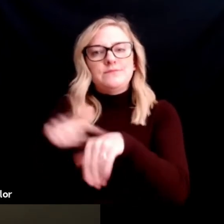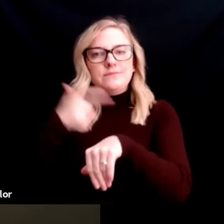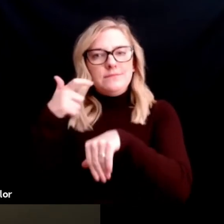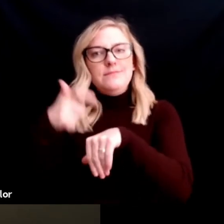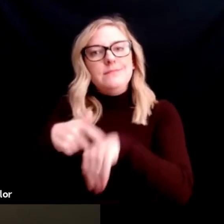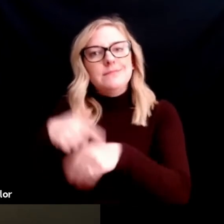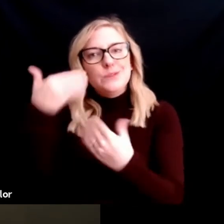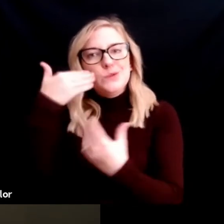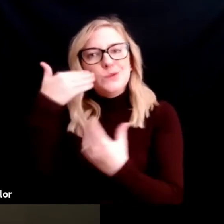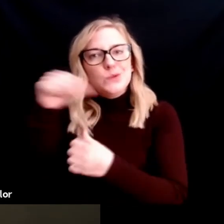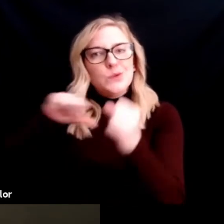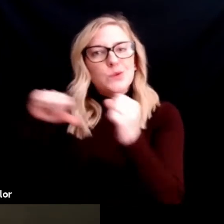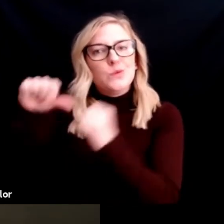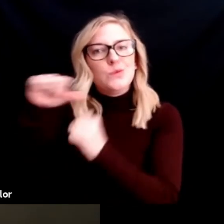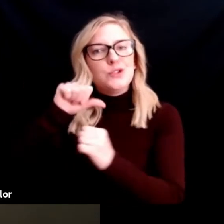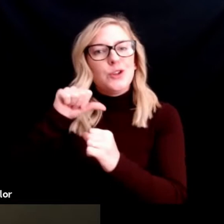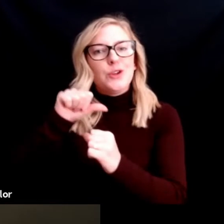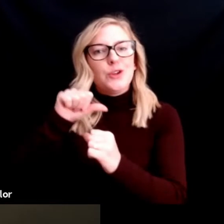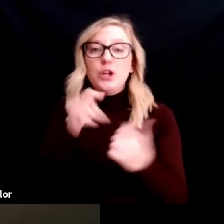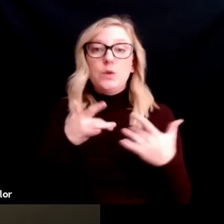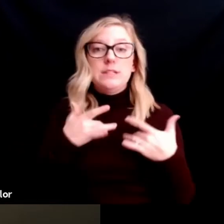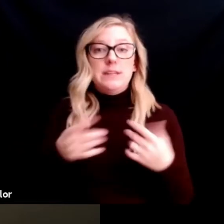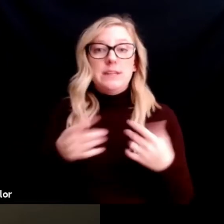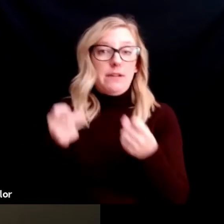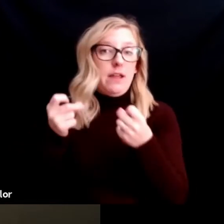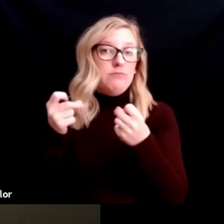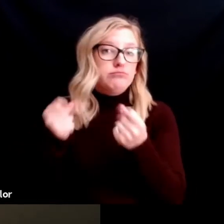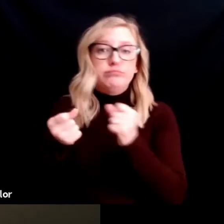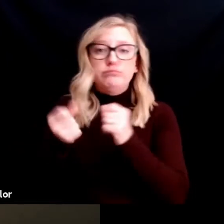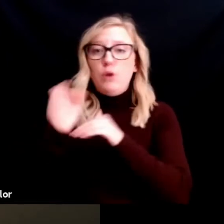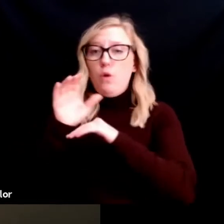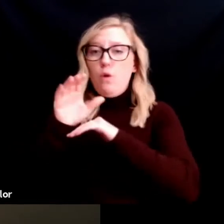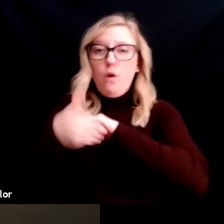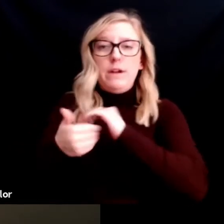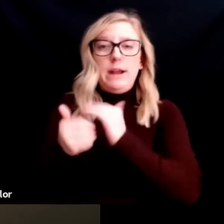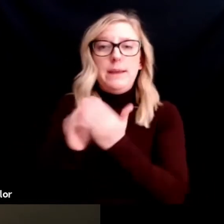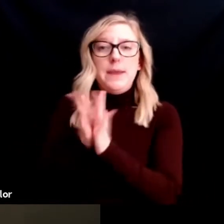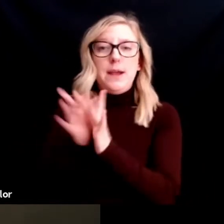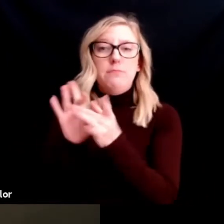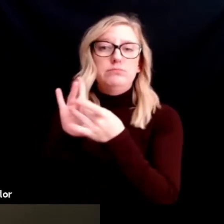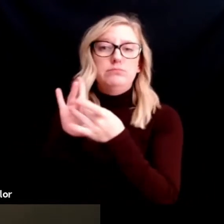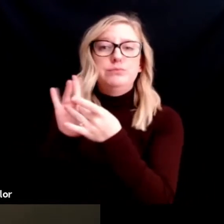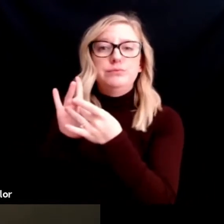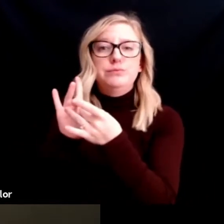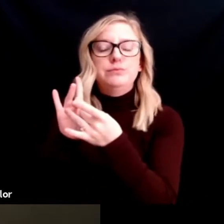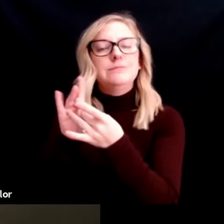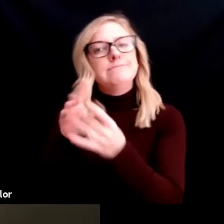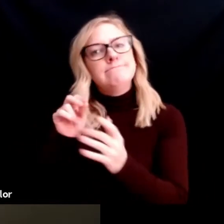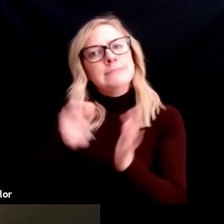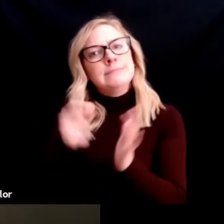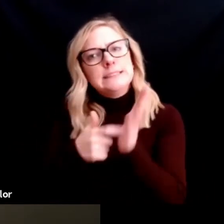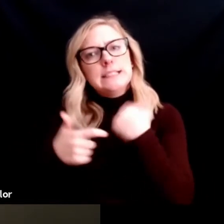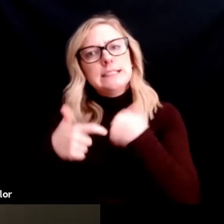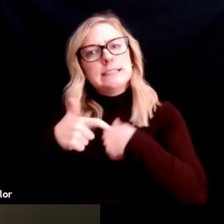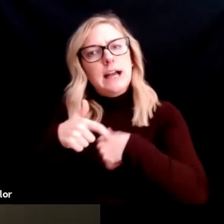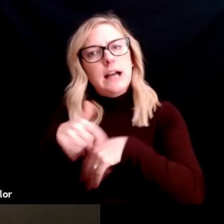with them or they're your romantic partner. It takes a lot of time to spend with them and to get to know them.